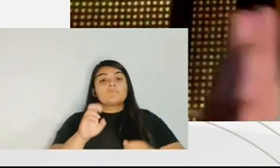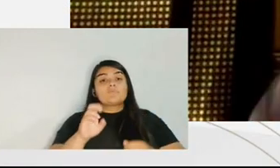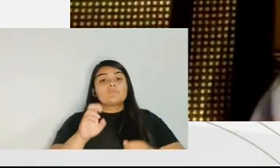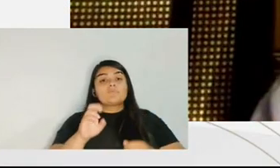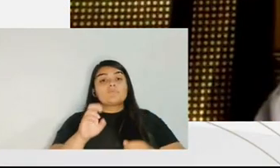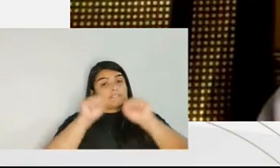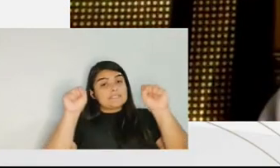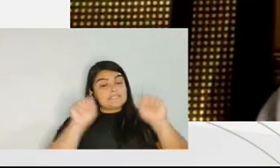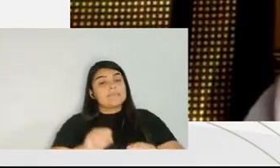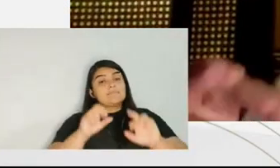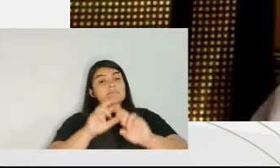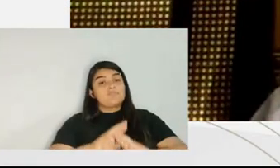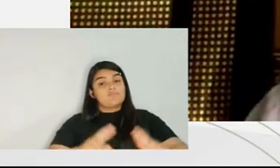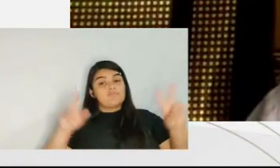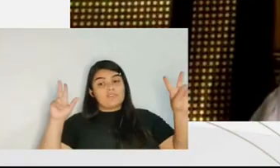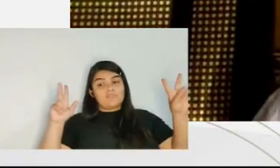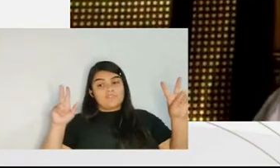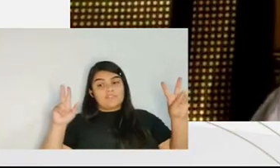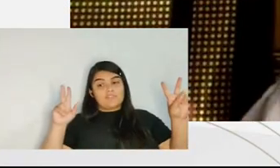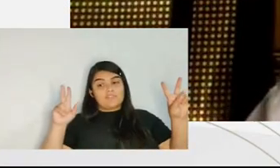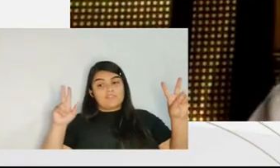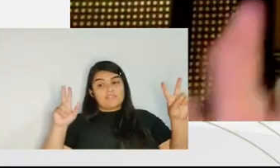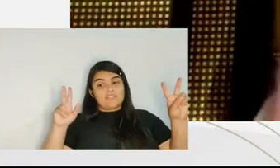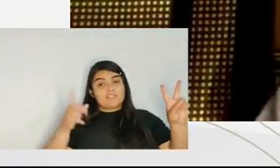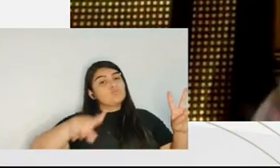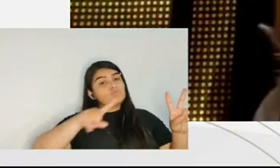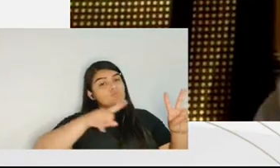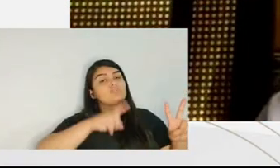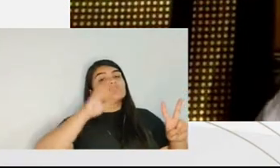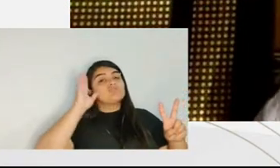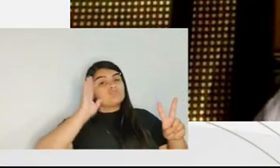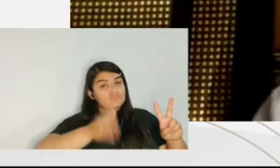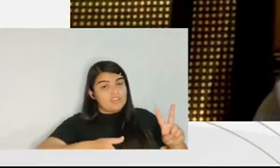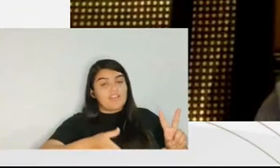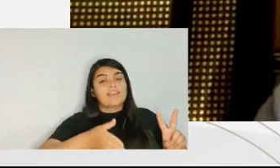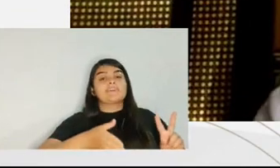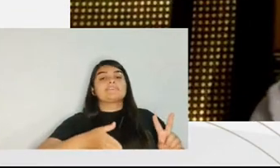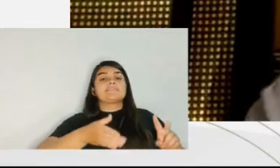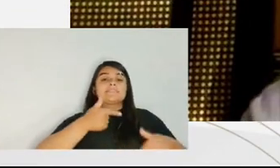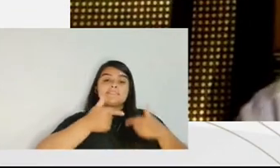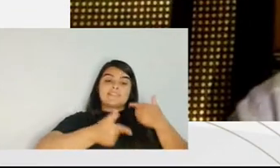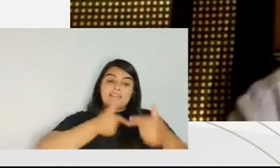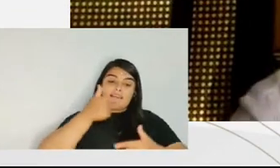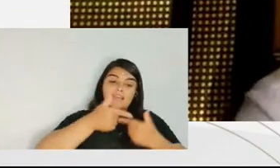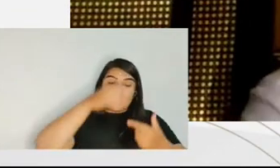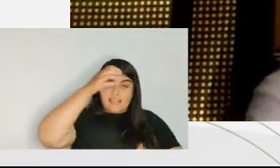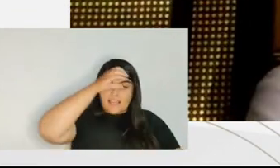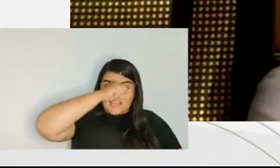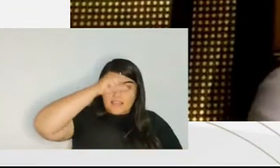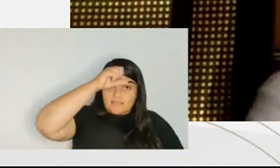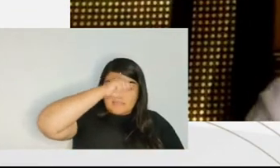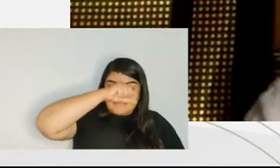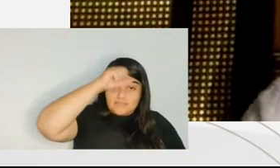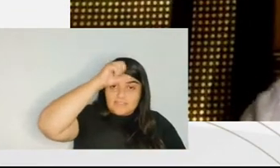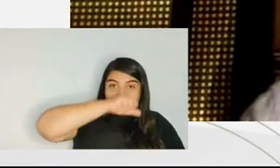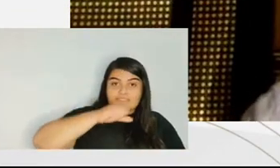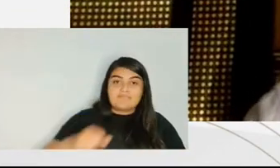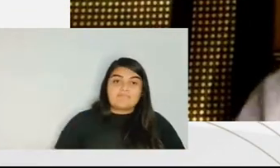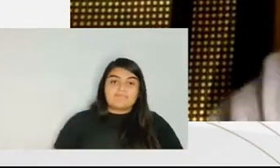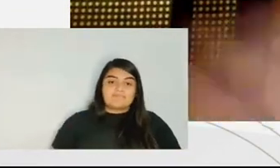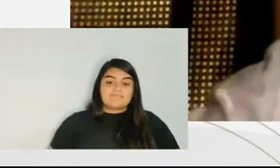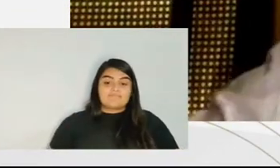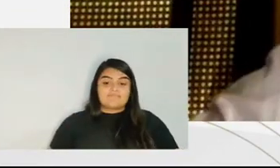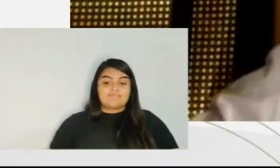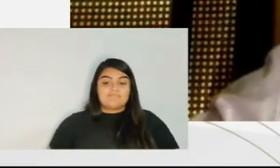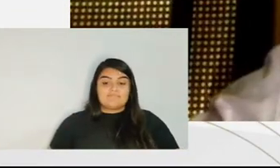salve line has mentioned our system is a little bit different and professor fisher we've done our homework by learning